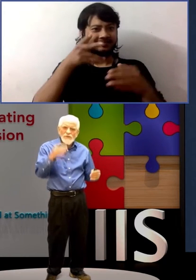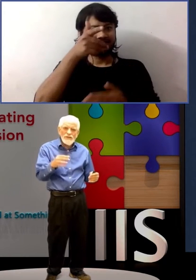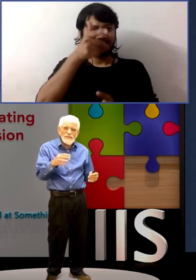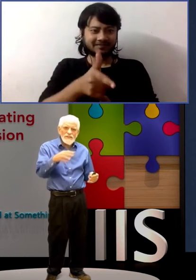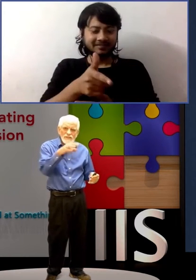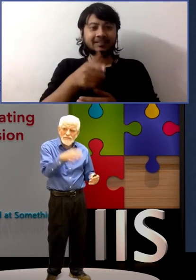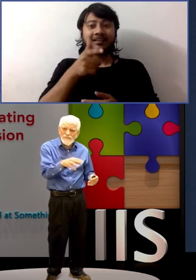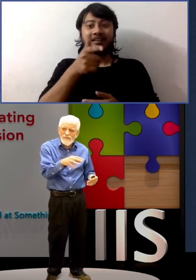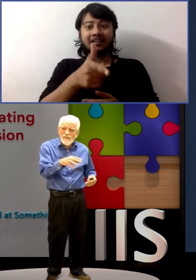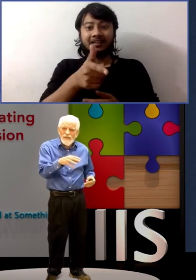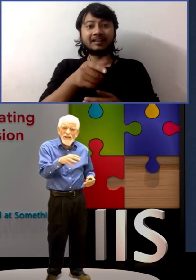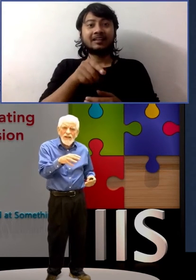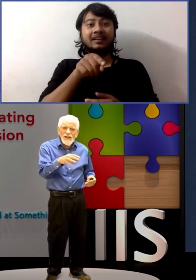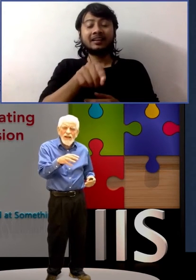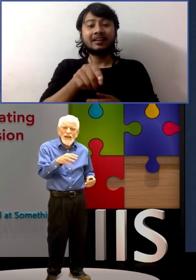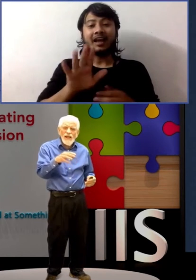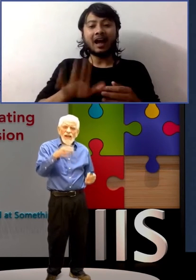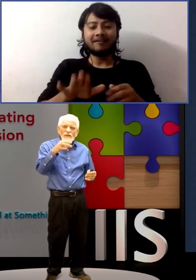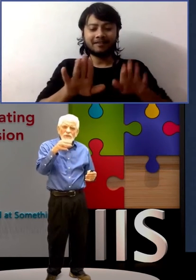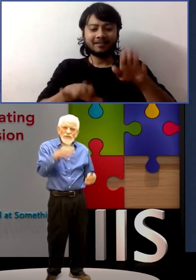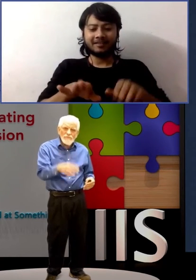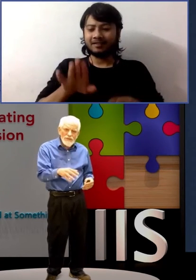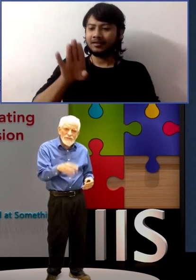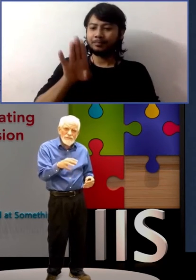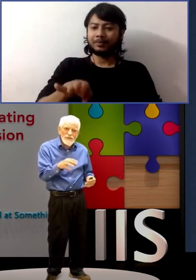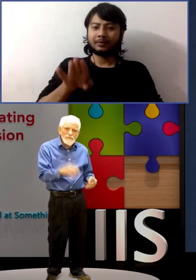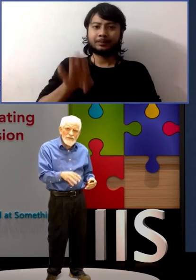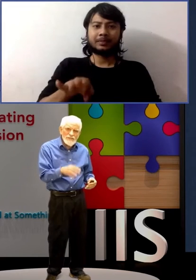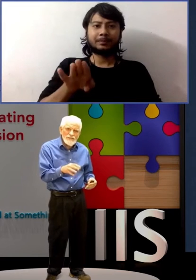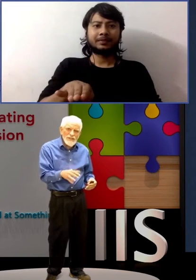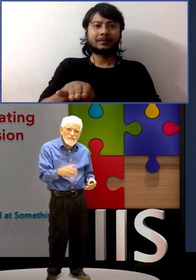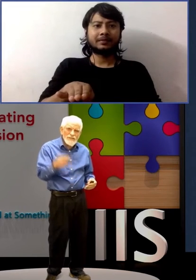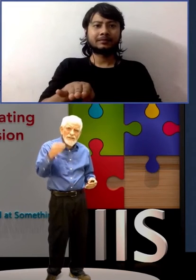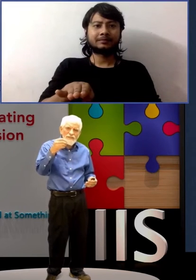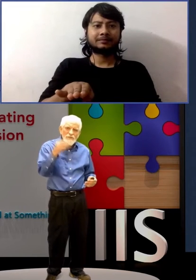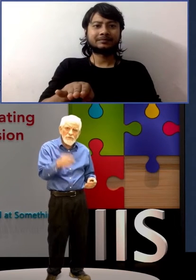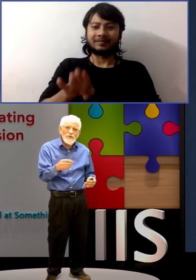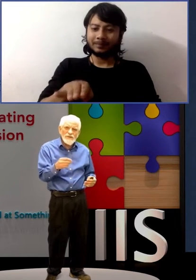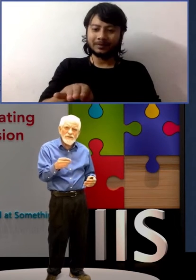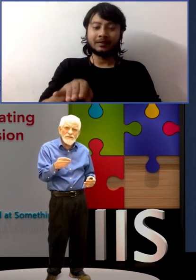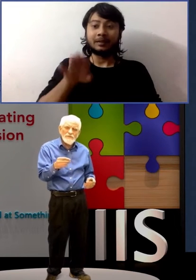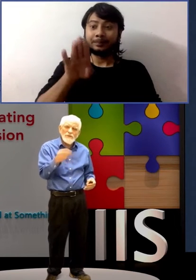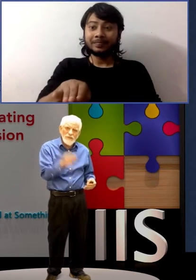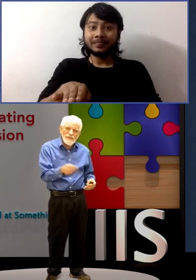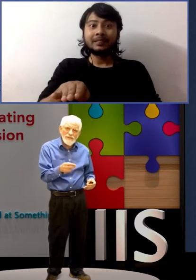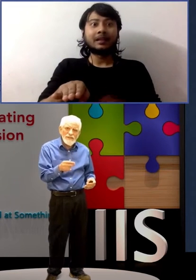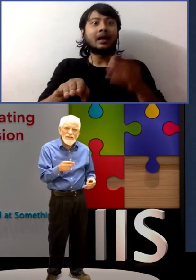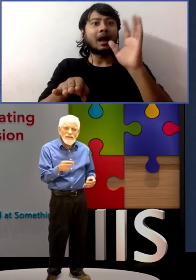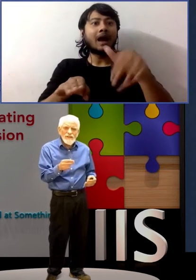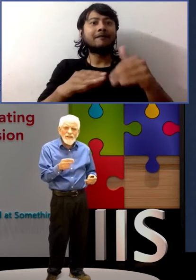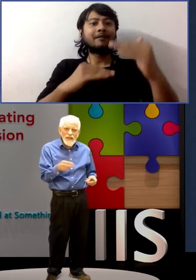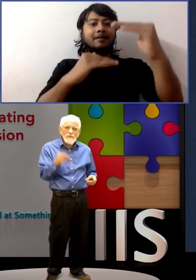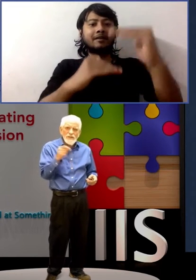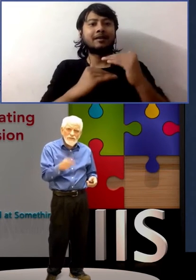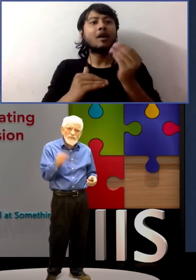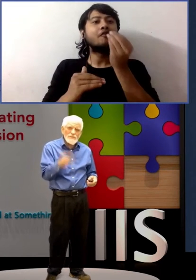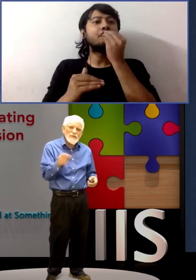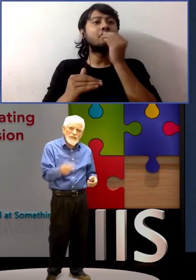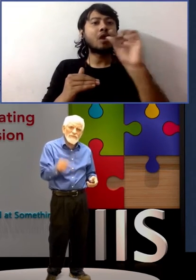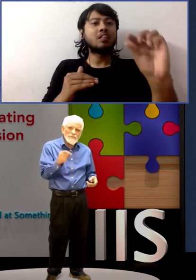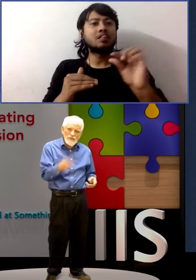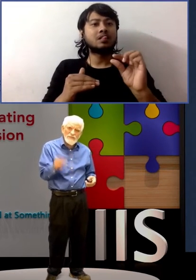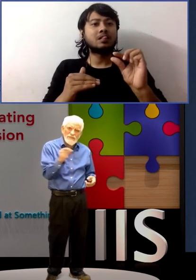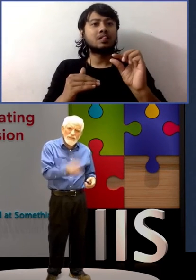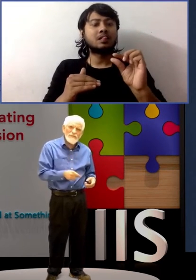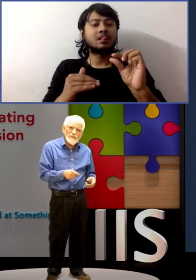would press a lever, and when he presses the lever, he'd get rewarded with a pellet. And that would increase the